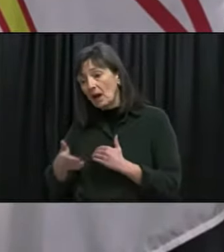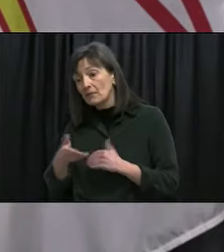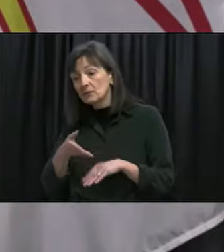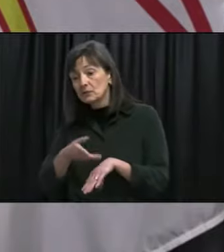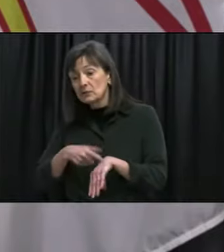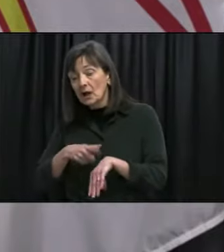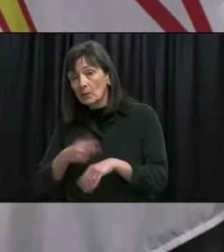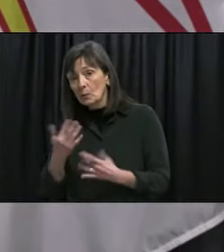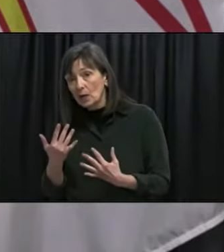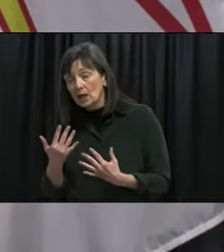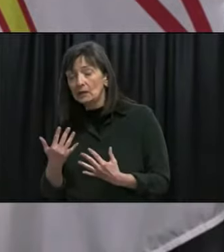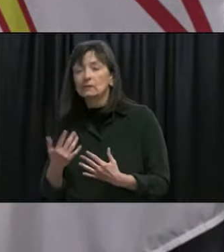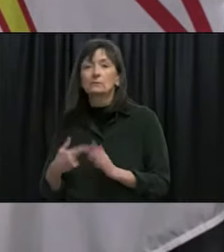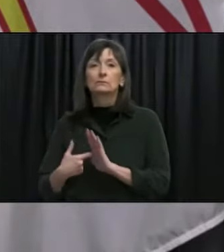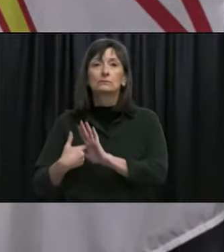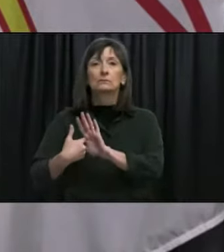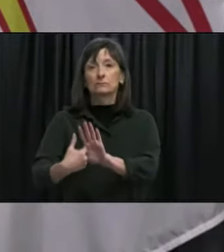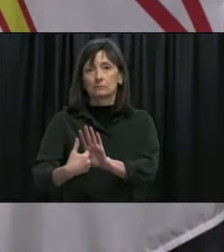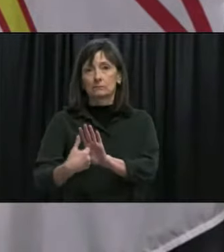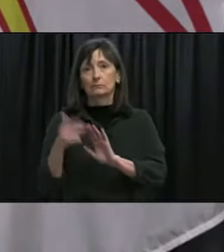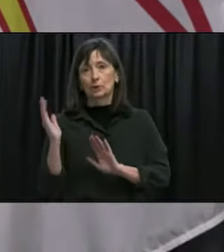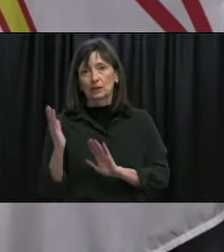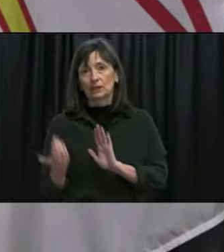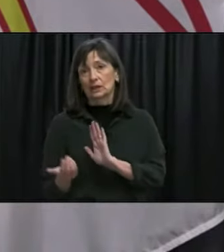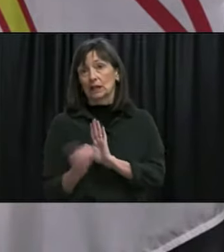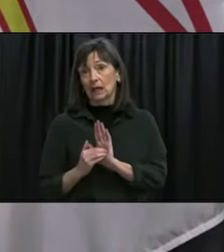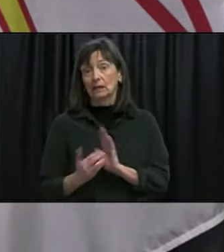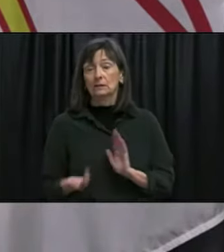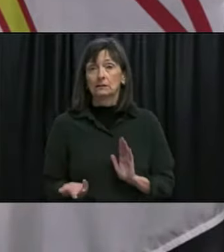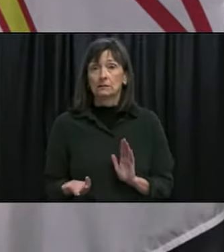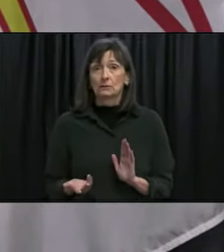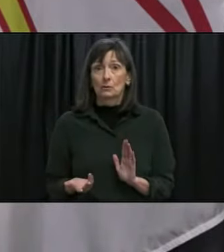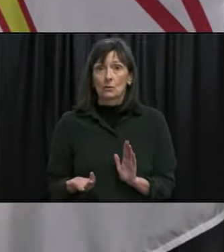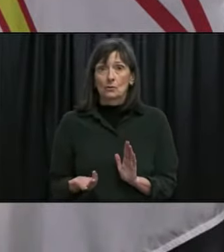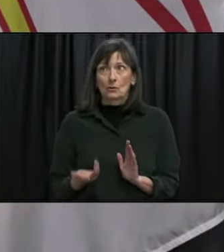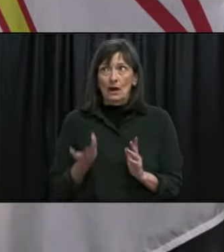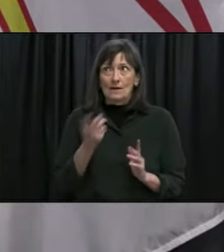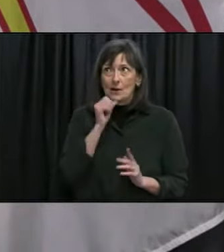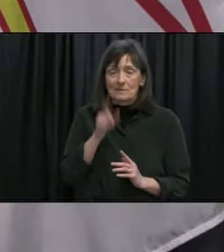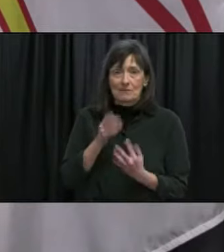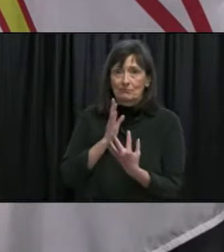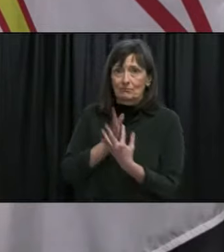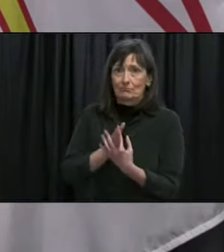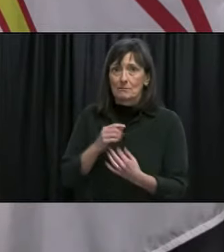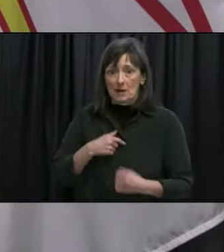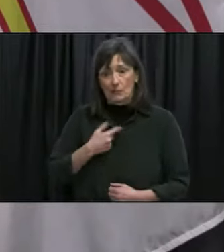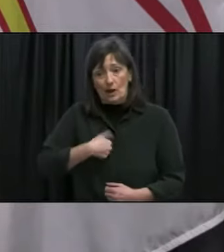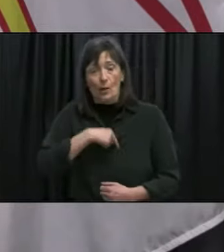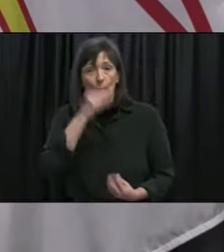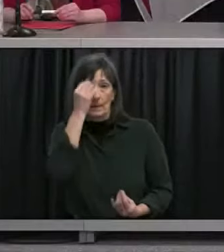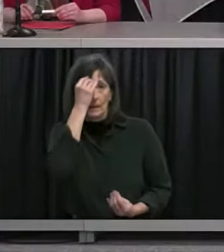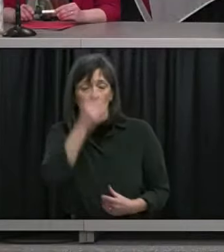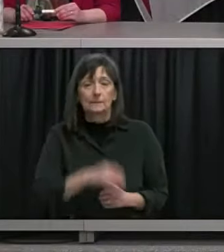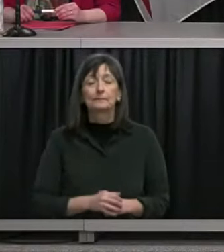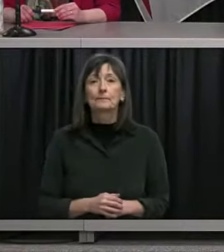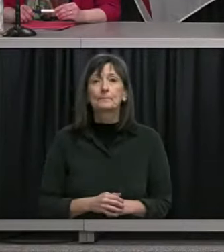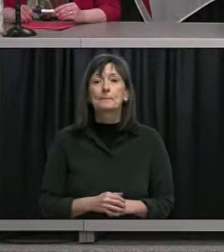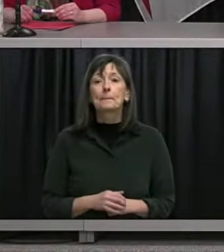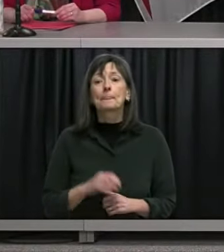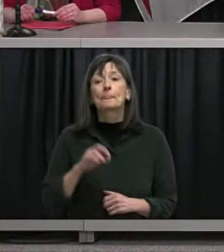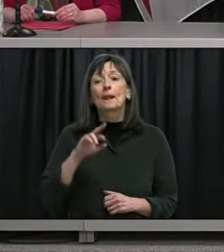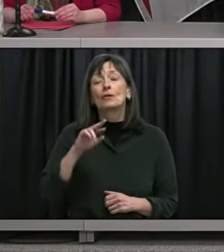presented and I don't want to speak for you for Dr. Raman but that was the kind of thought process so